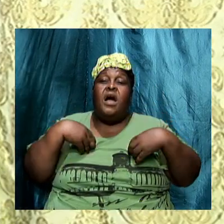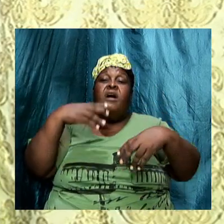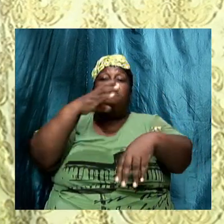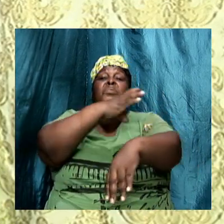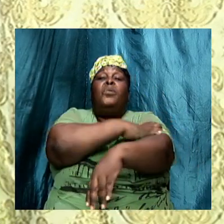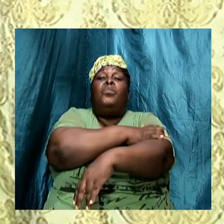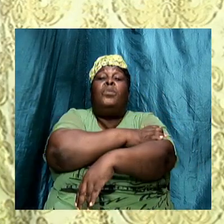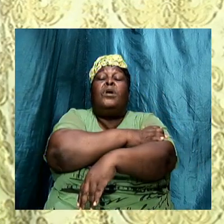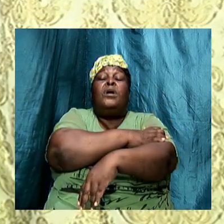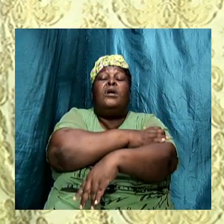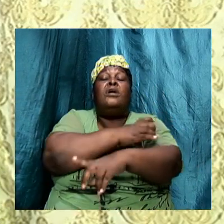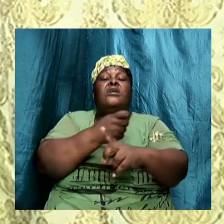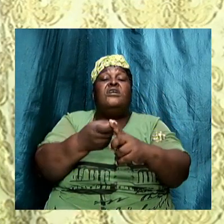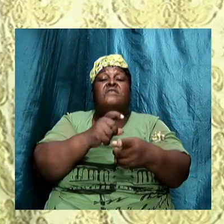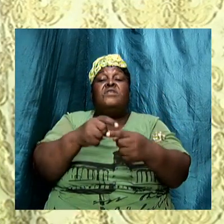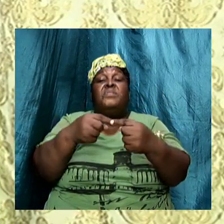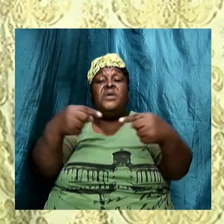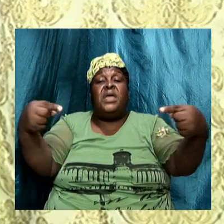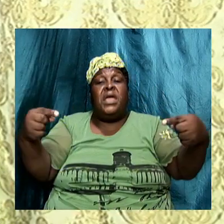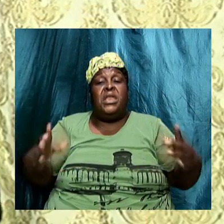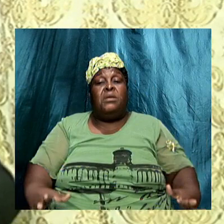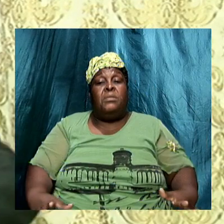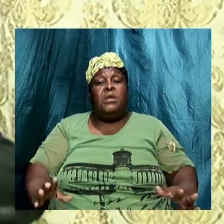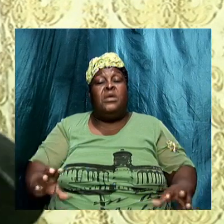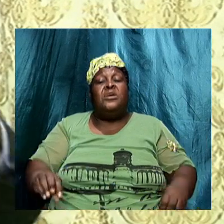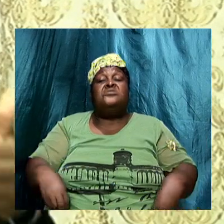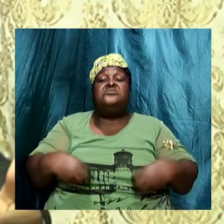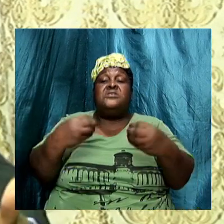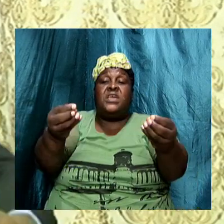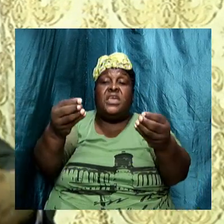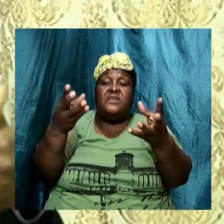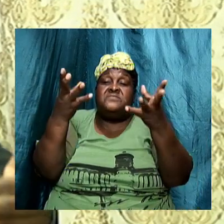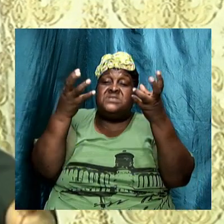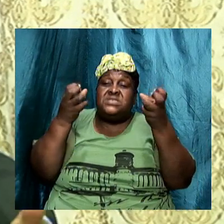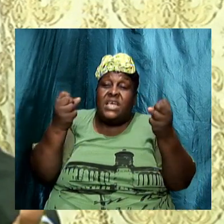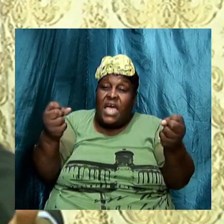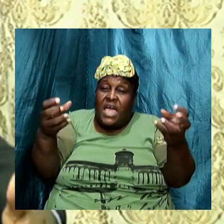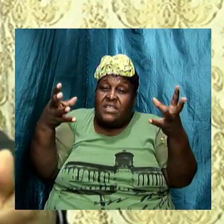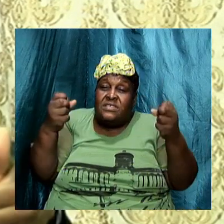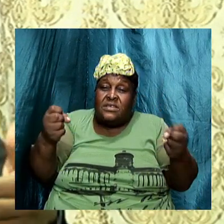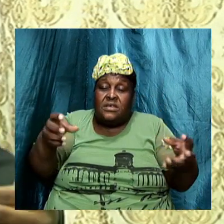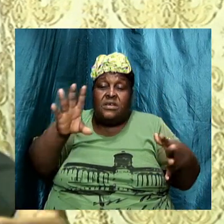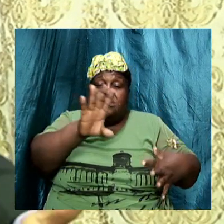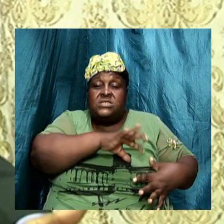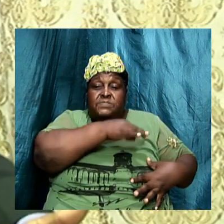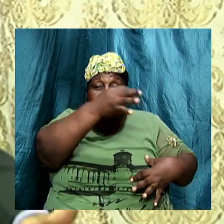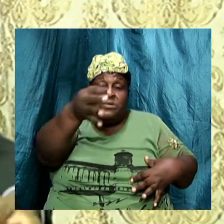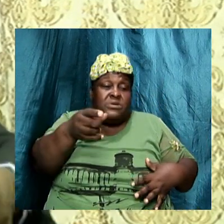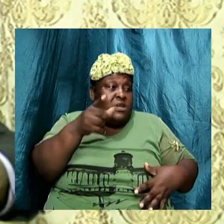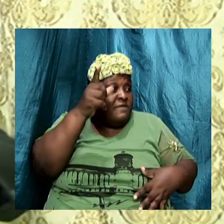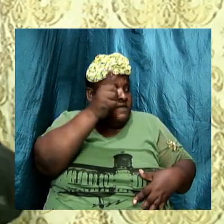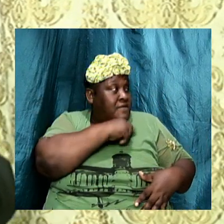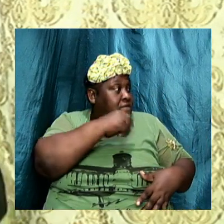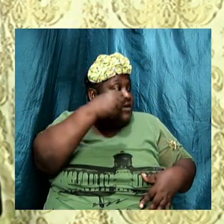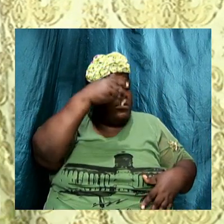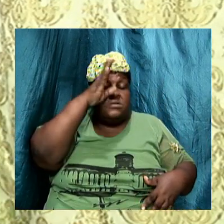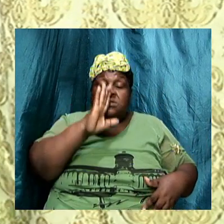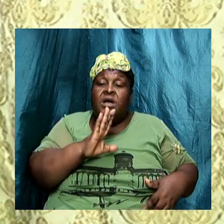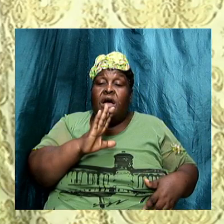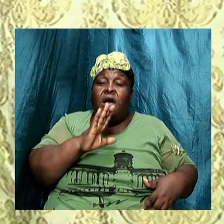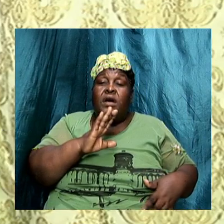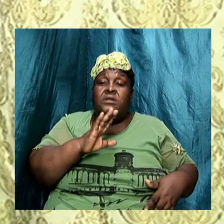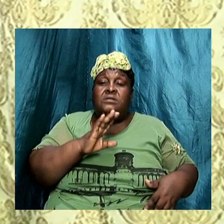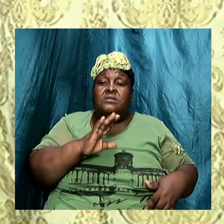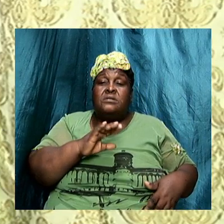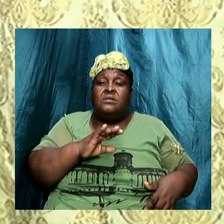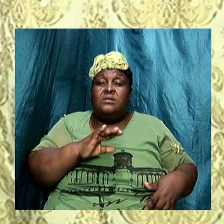to give signs I want you to understand that the spirit of the antichrist preceding the antichrist is